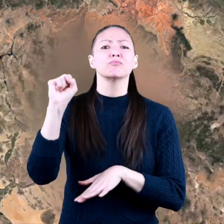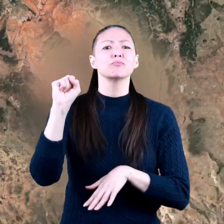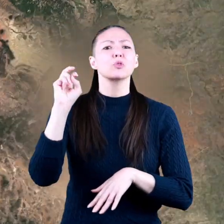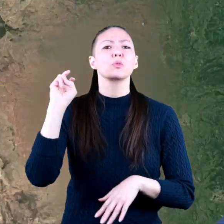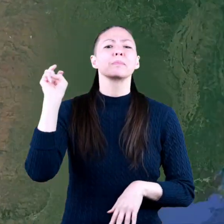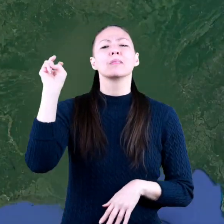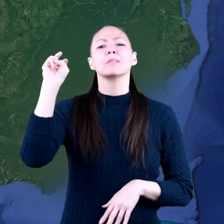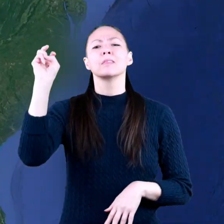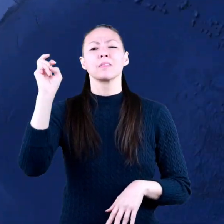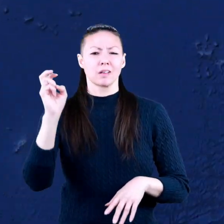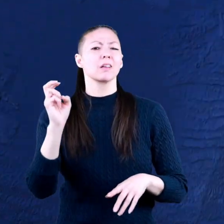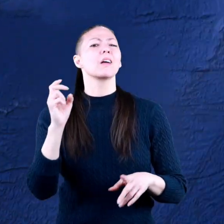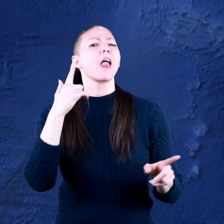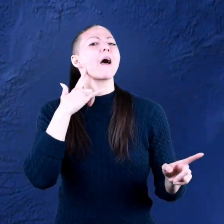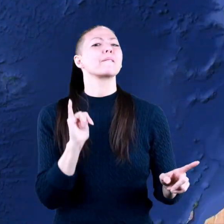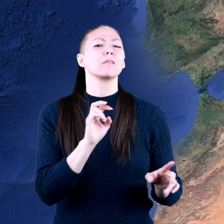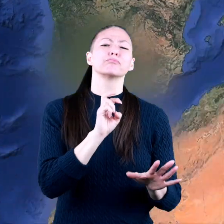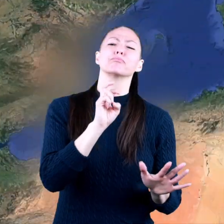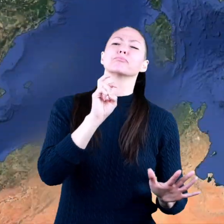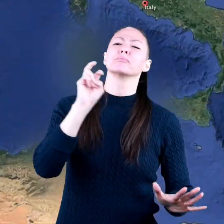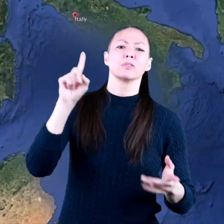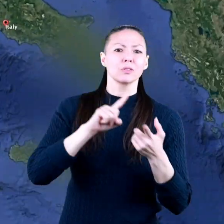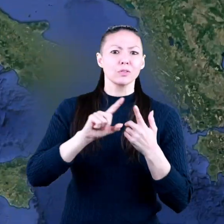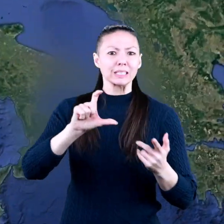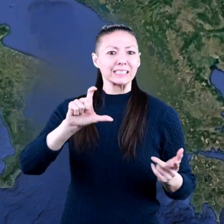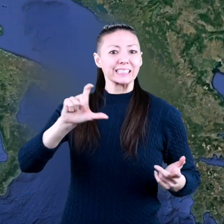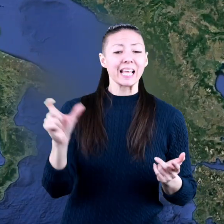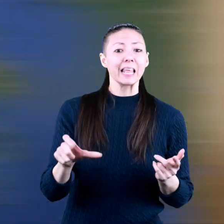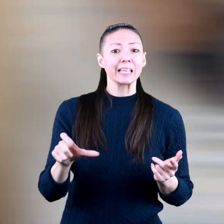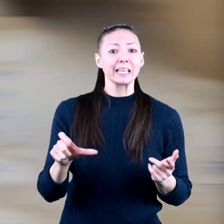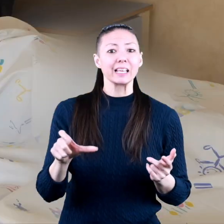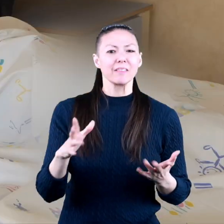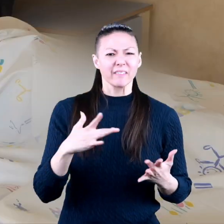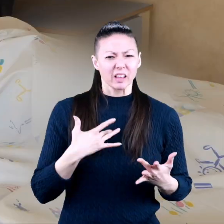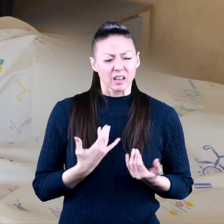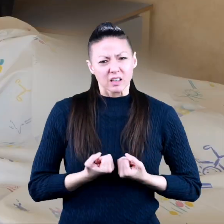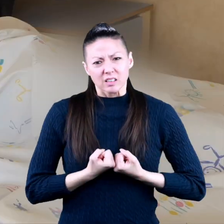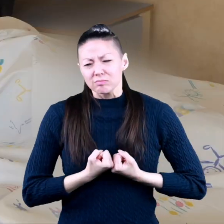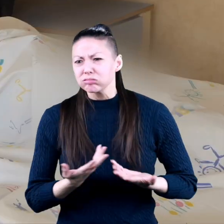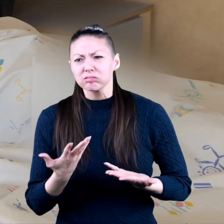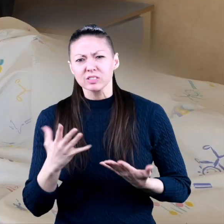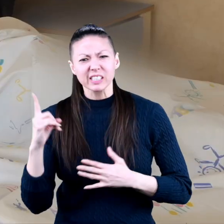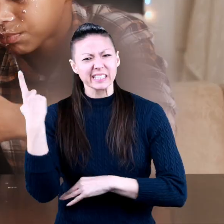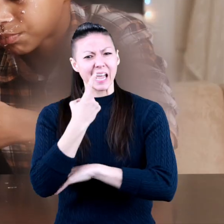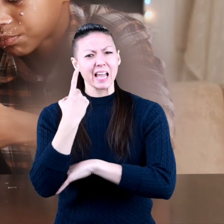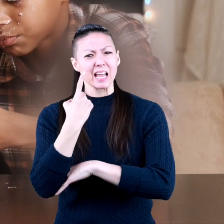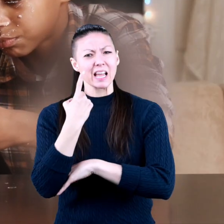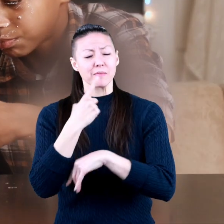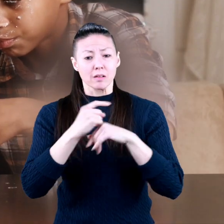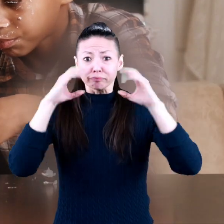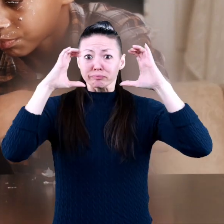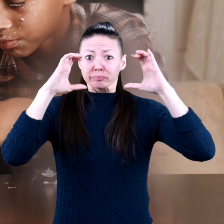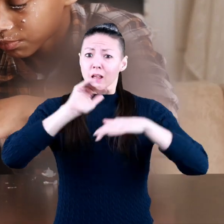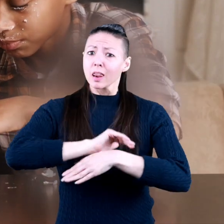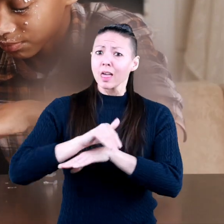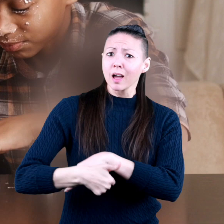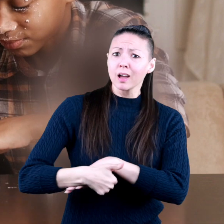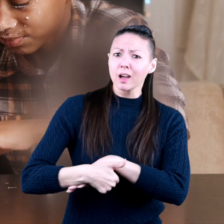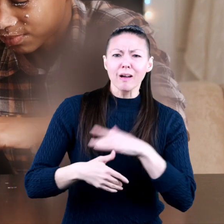on a trip from California to Italy, you'd probably feel tired during the day and wide awake at night.